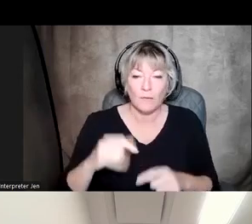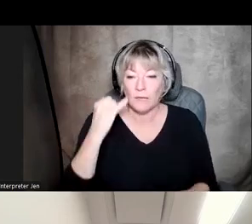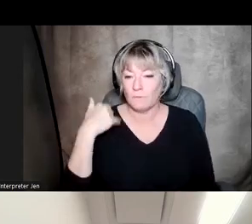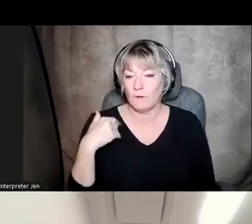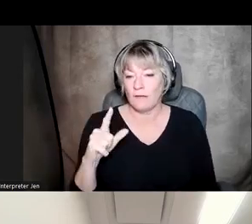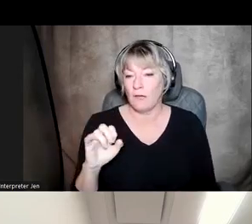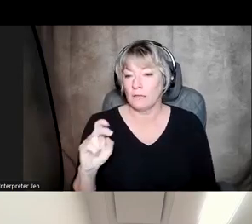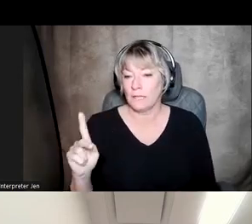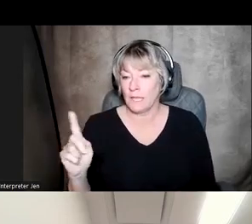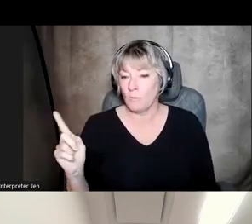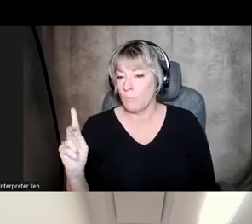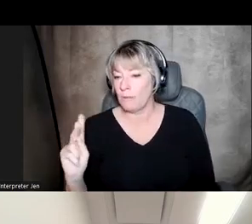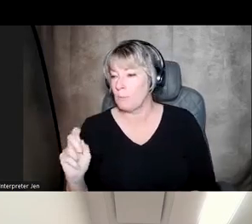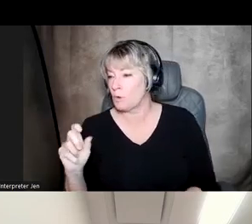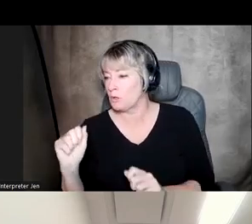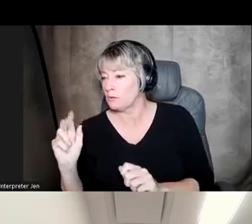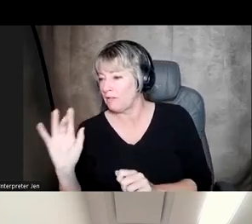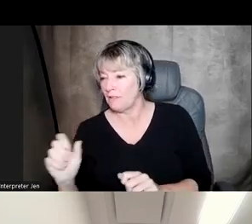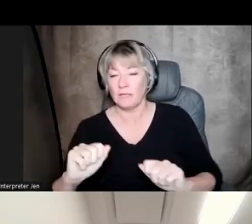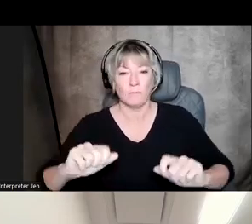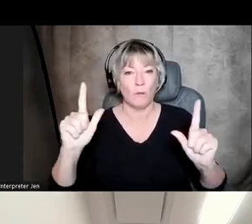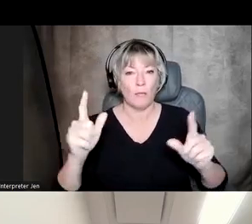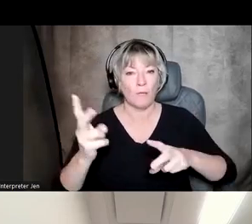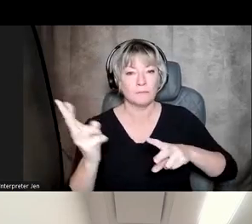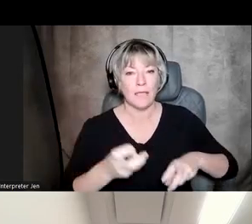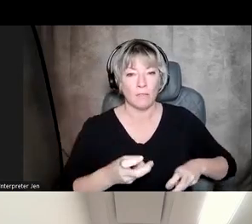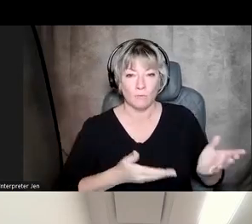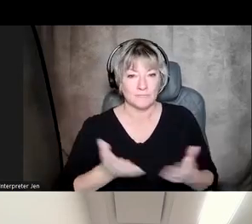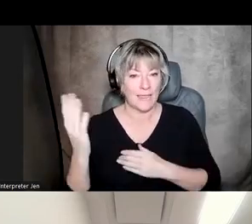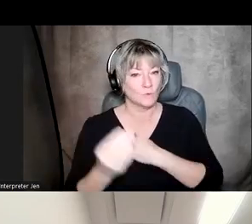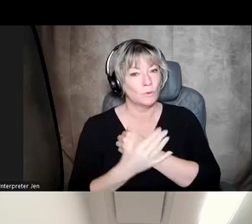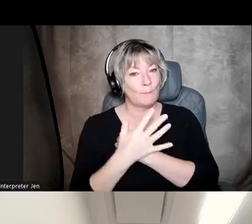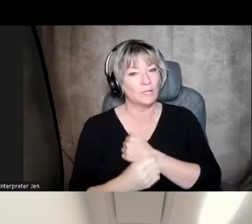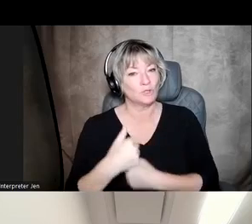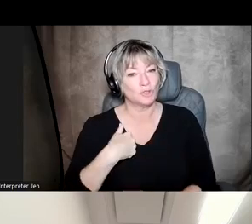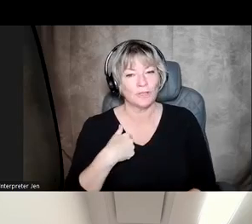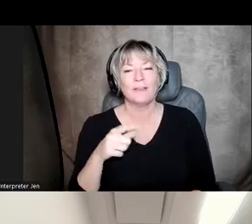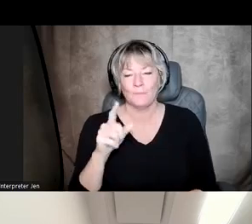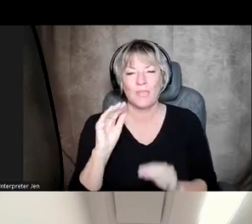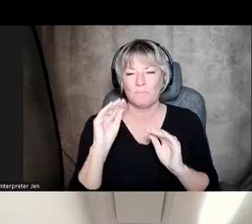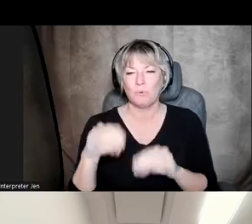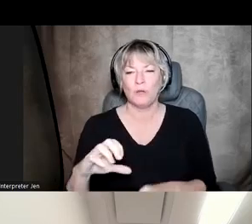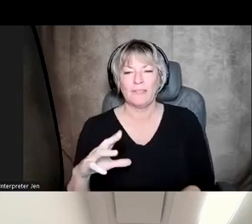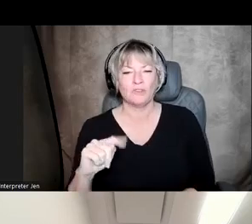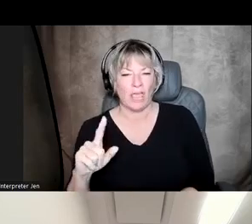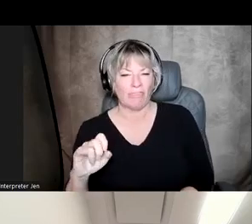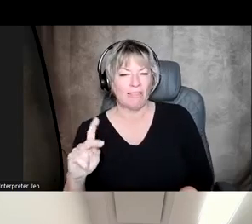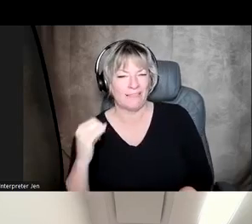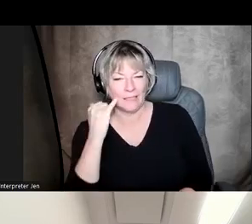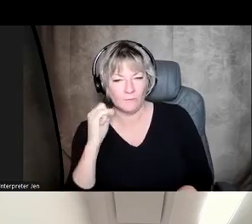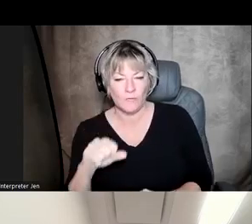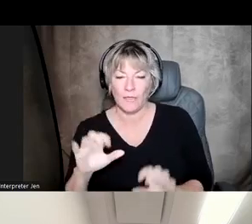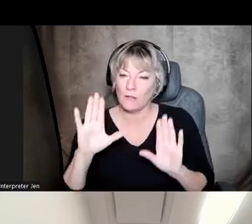could grab those, download them, and just as I was going to do, take them to the beach, then put that in the chat if you can, Richard. But always great to